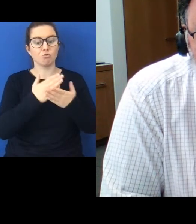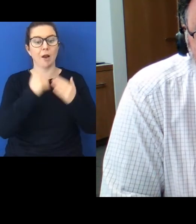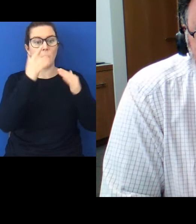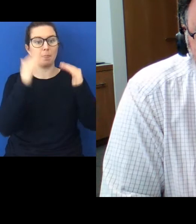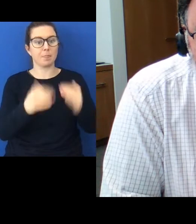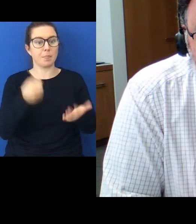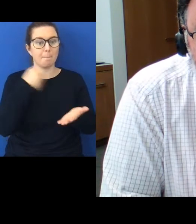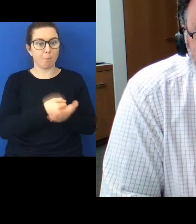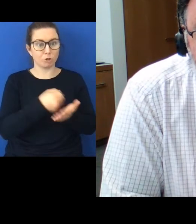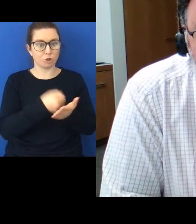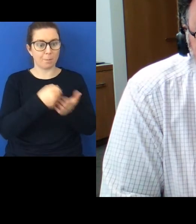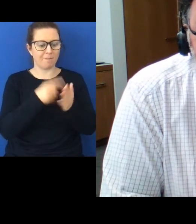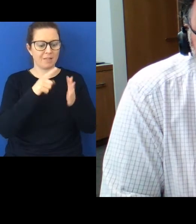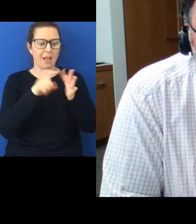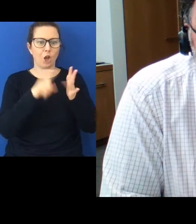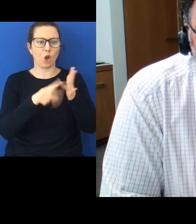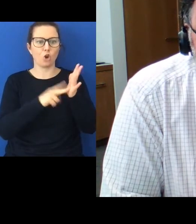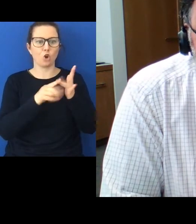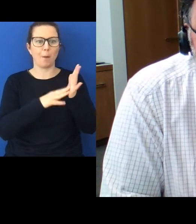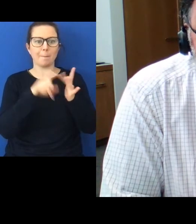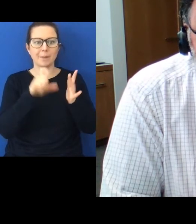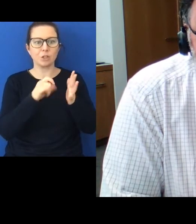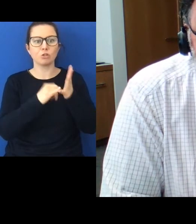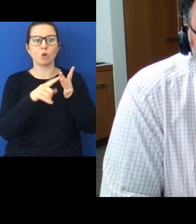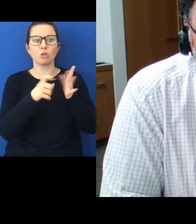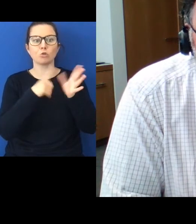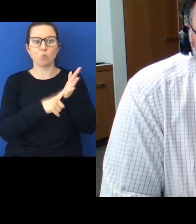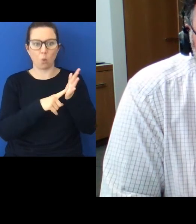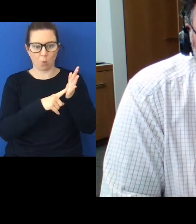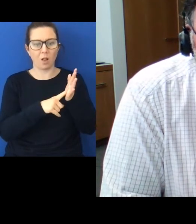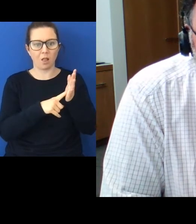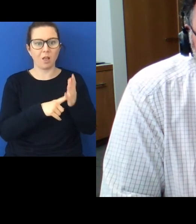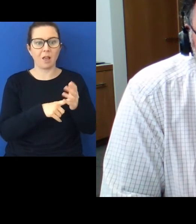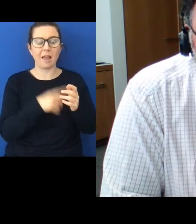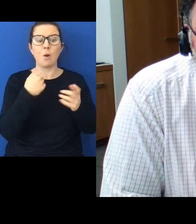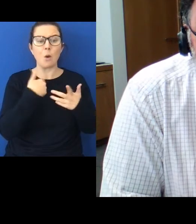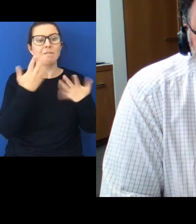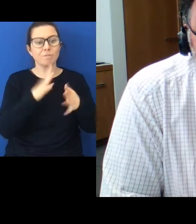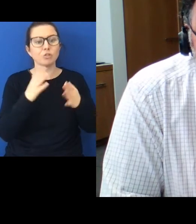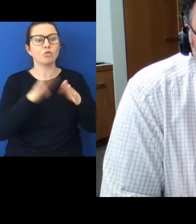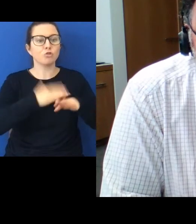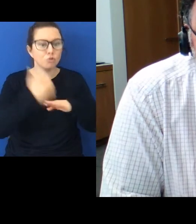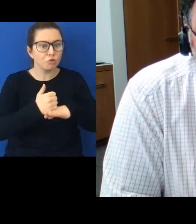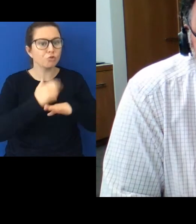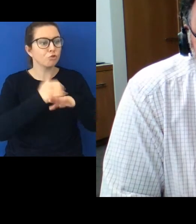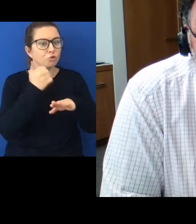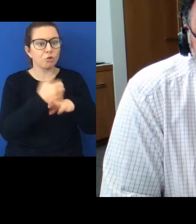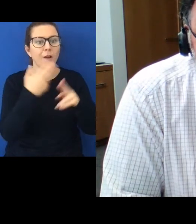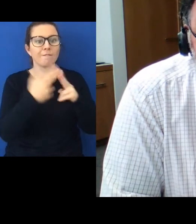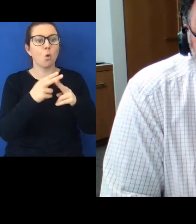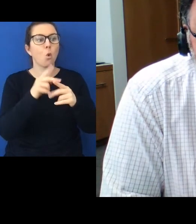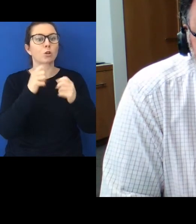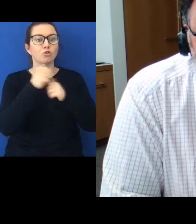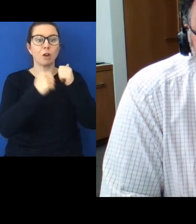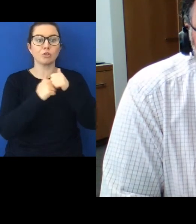and economic pile, even though relatively significant inroads have been made into the structures of power in this